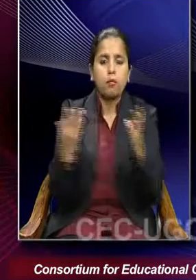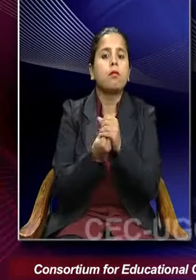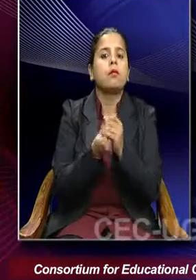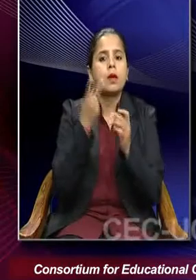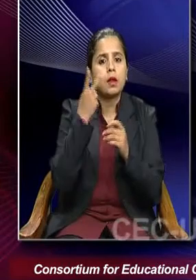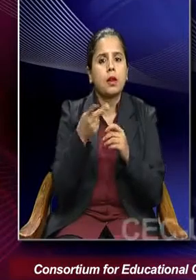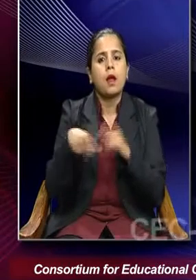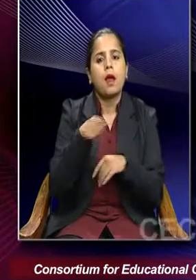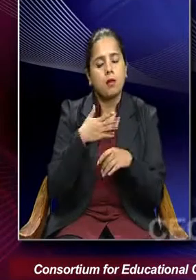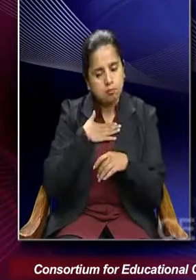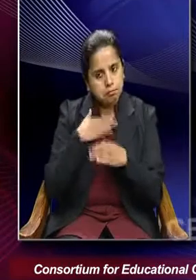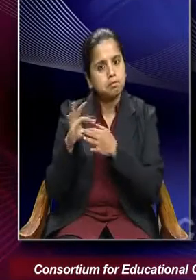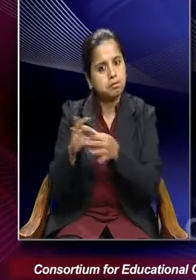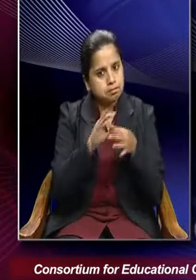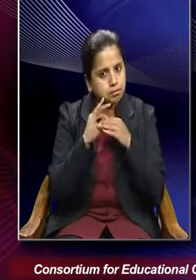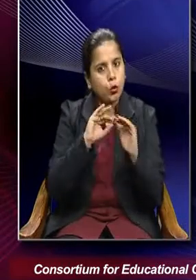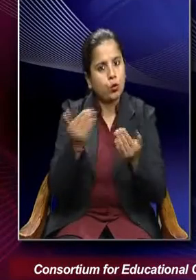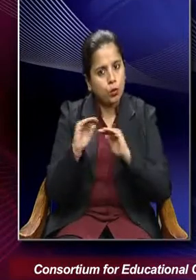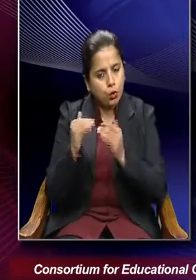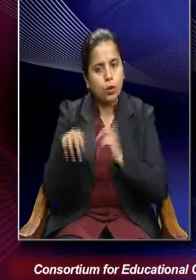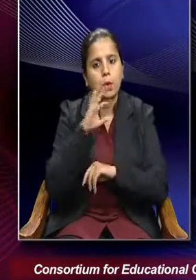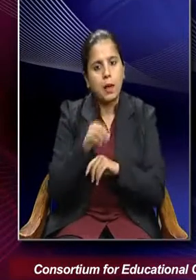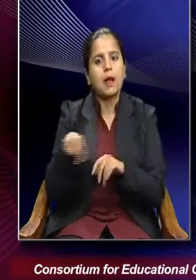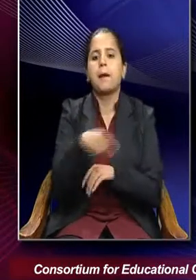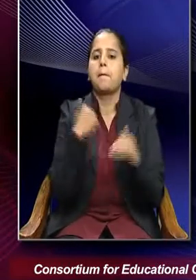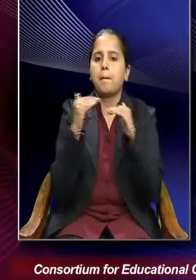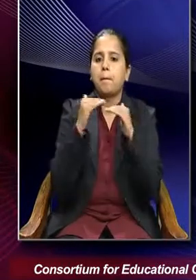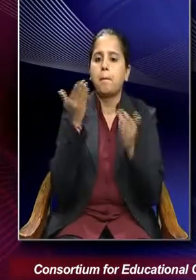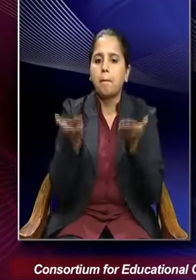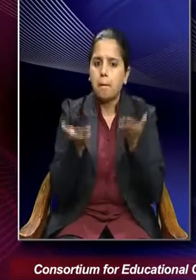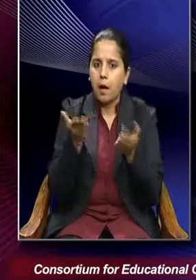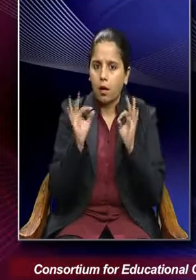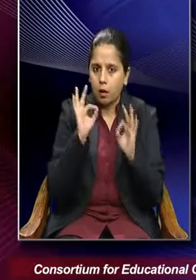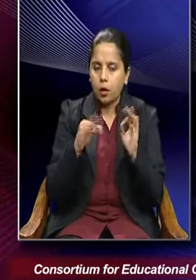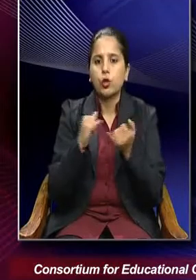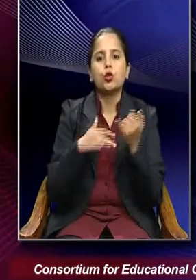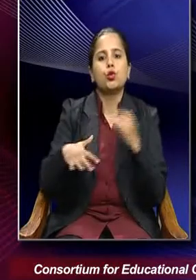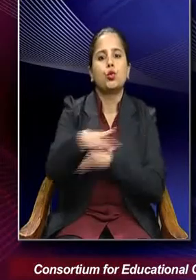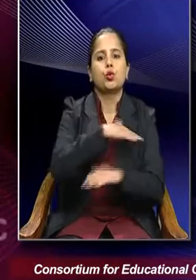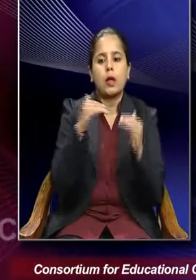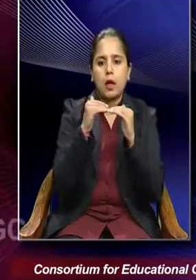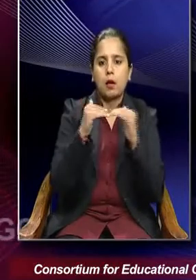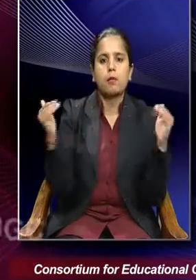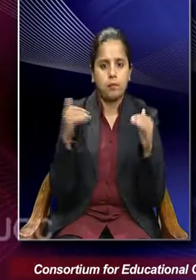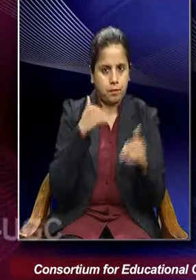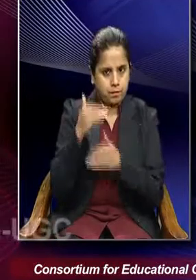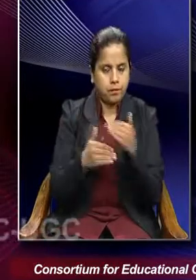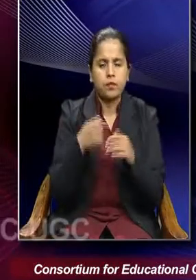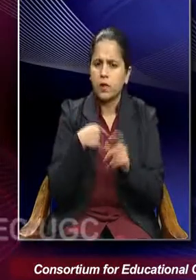together in harmony to maintain a state of balance and social equilibrium. So if look into